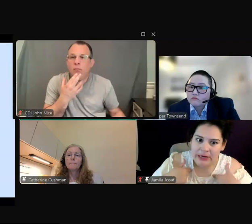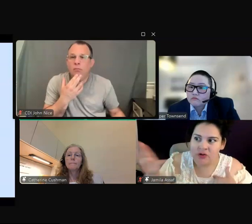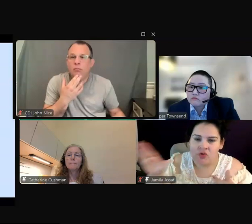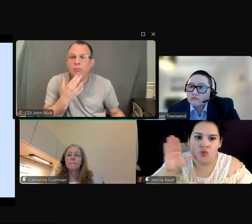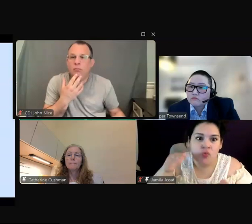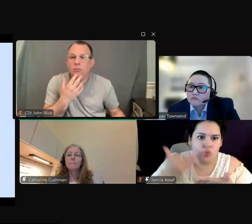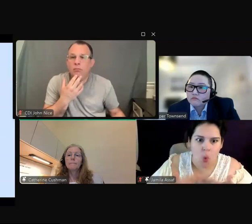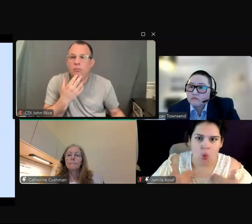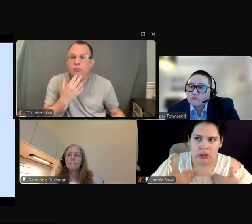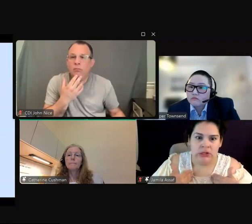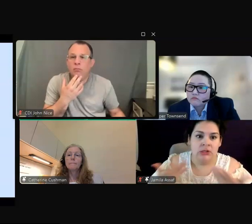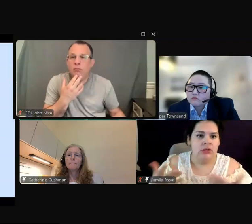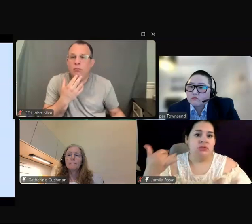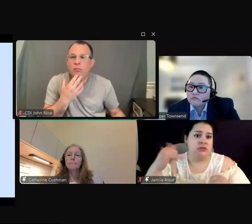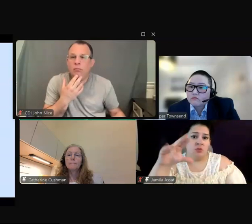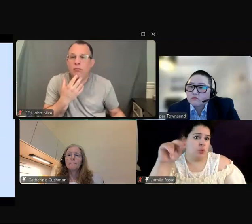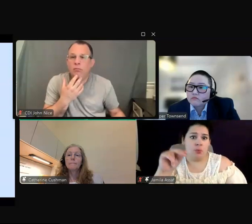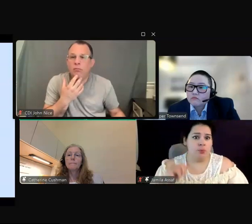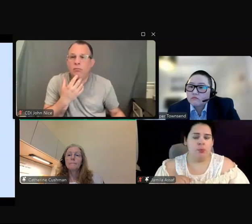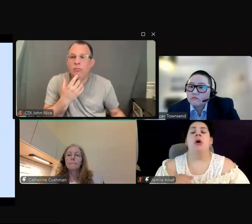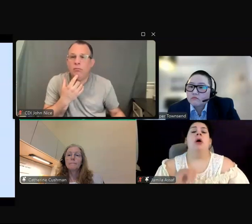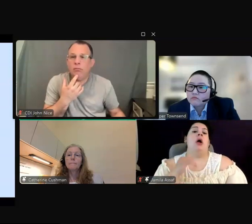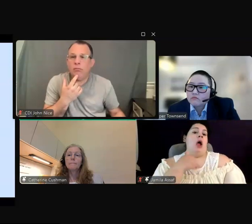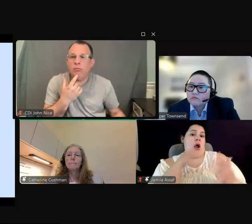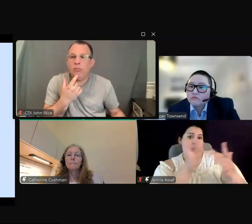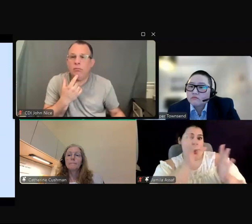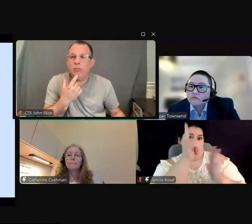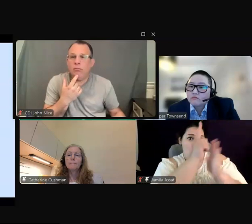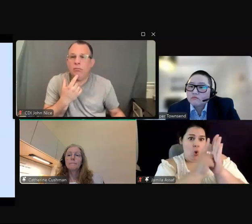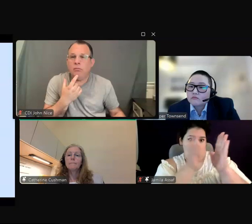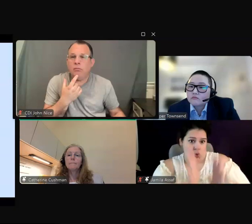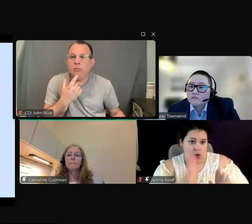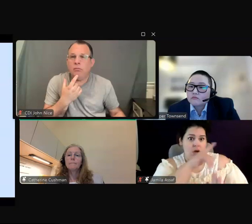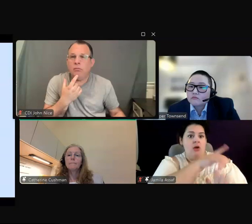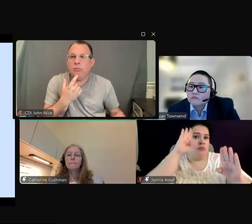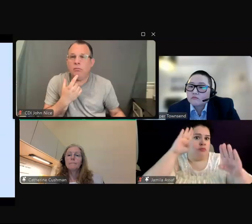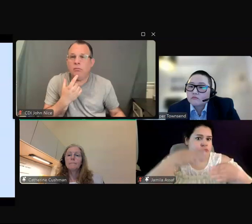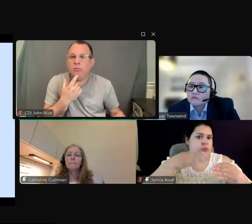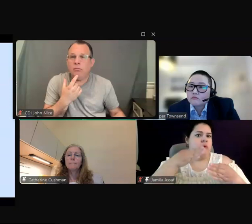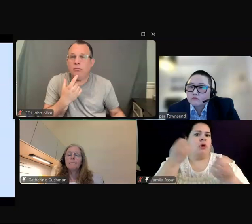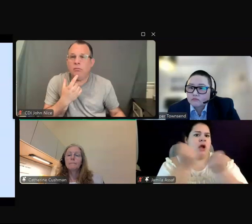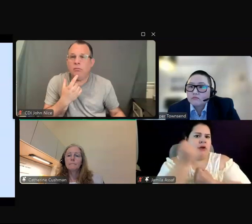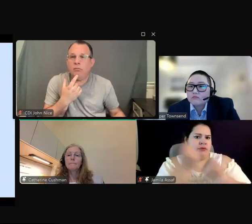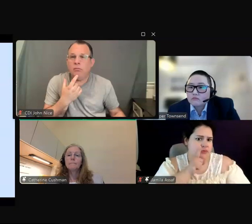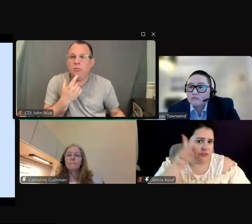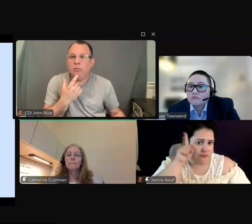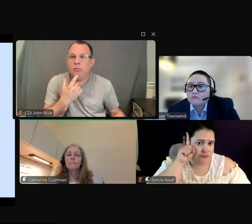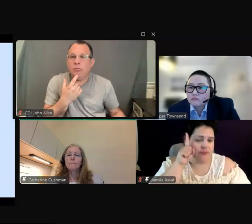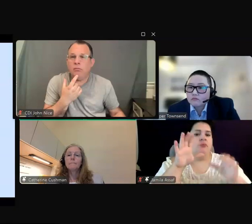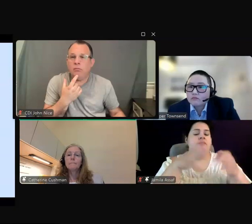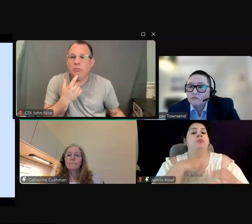patient is not deaf. So we don't need to provide an interpreter. And I say, well, yes, but I'm going to be there and I need an interpreter. And they